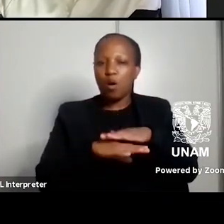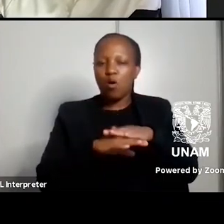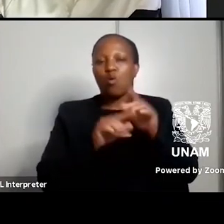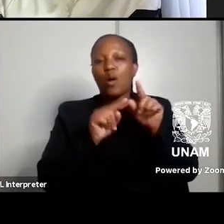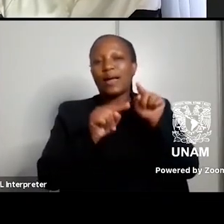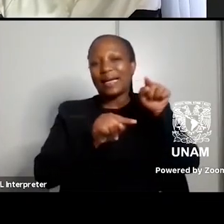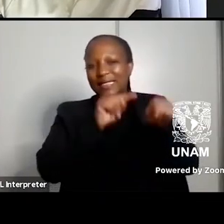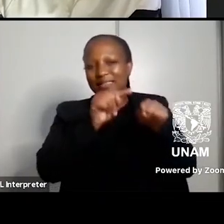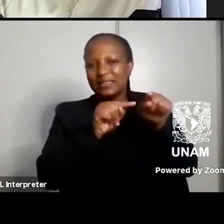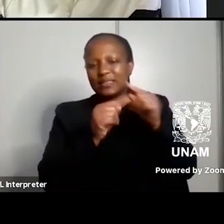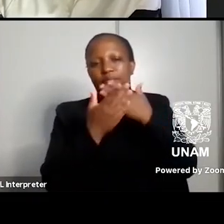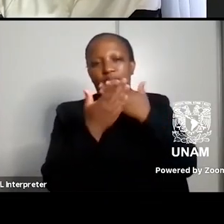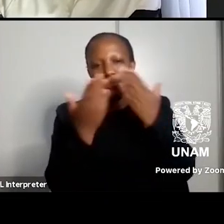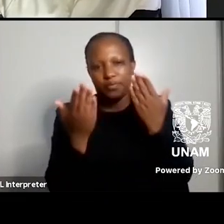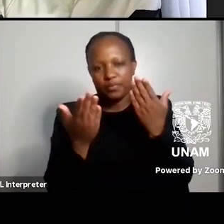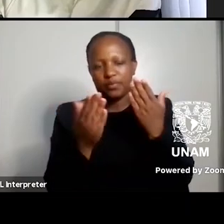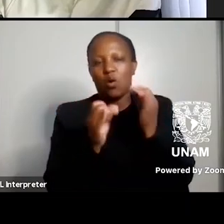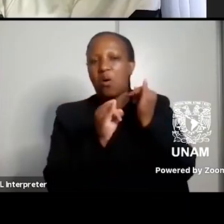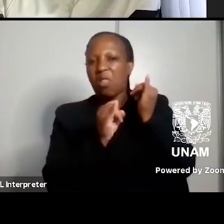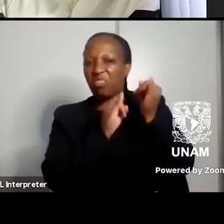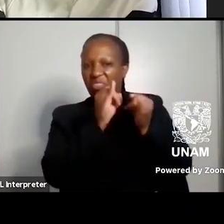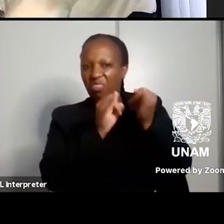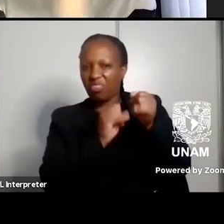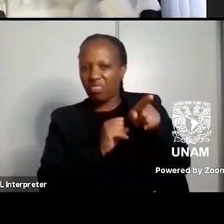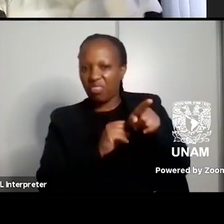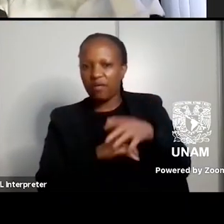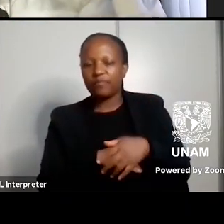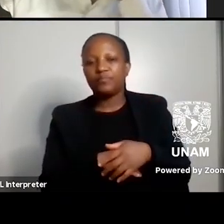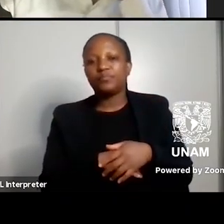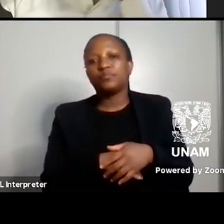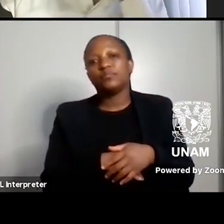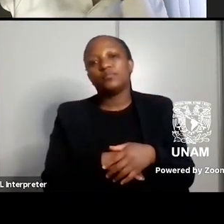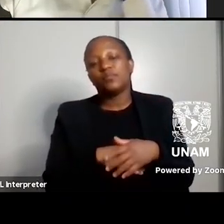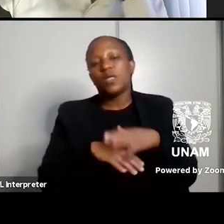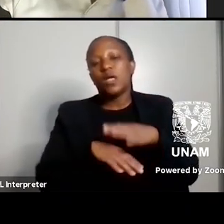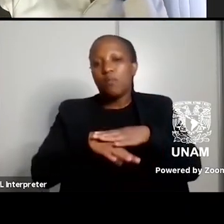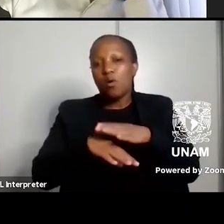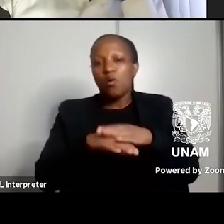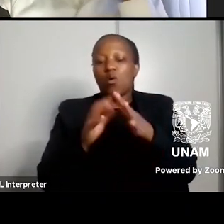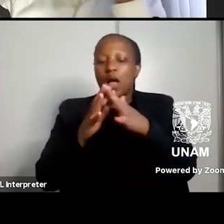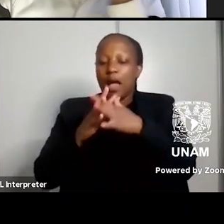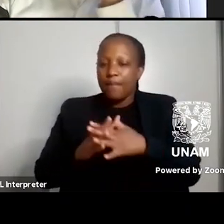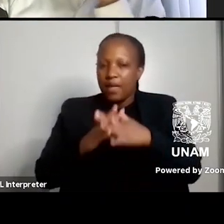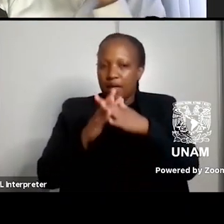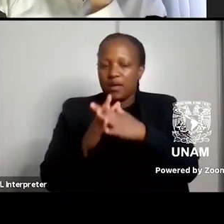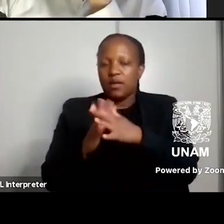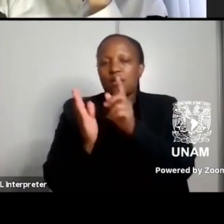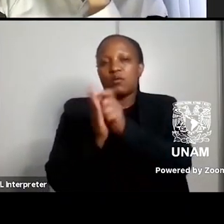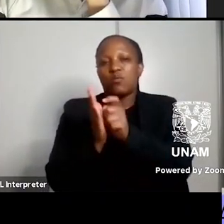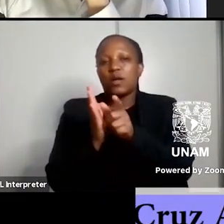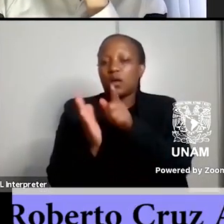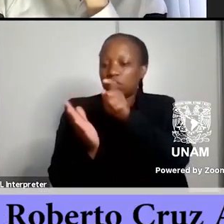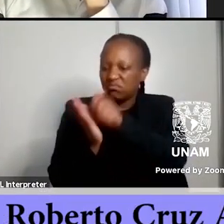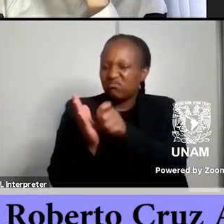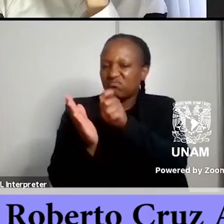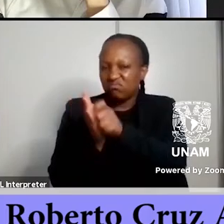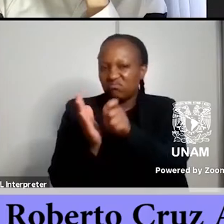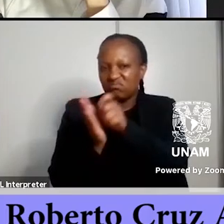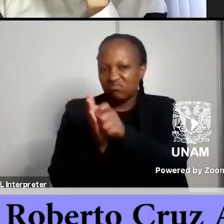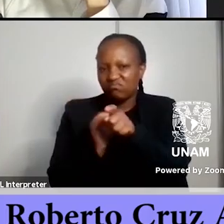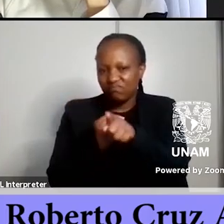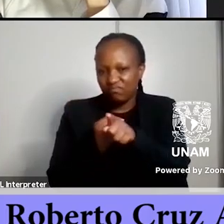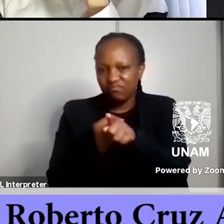a lot of very important critics in the US are writing about this but ironically